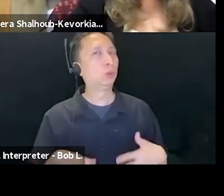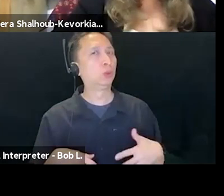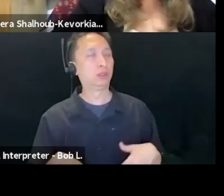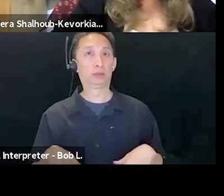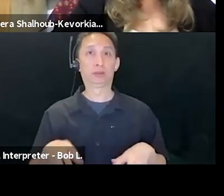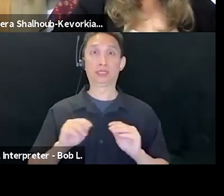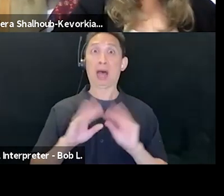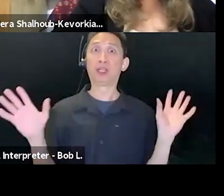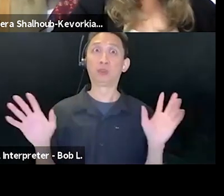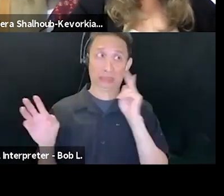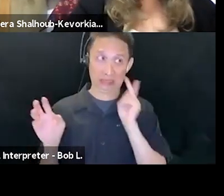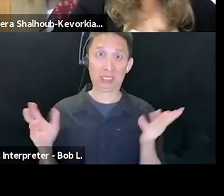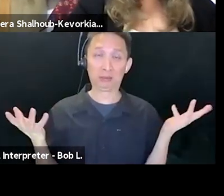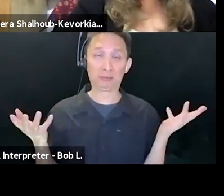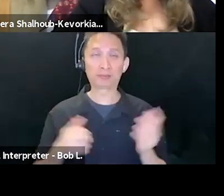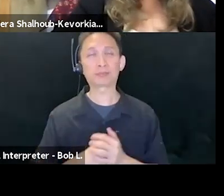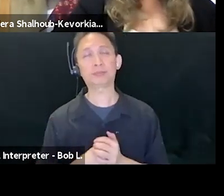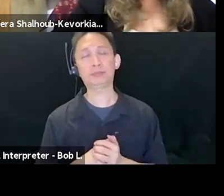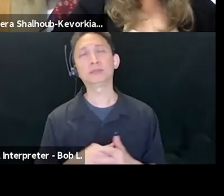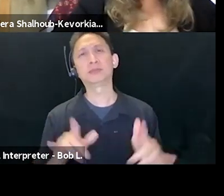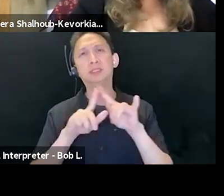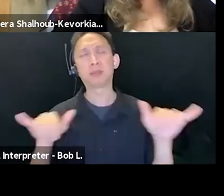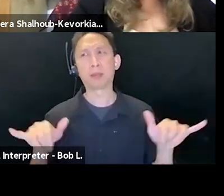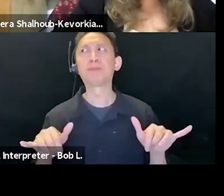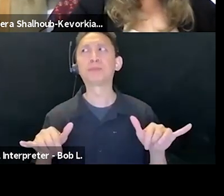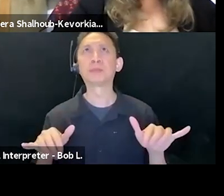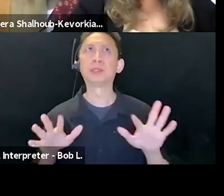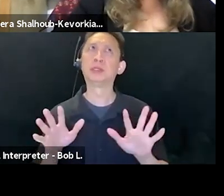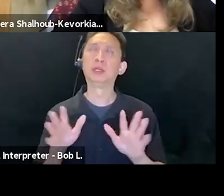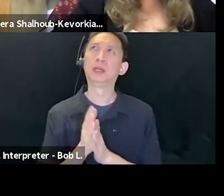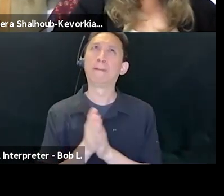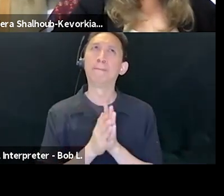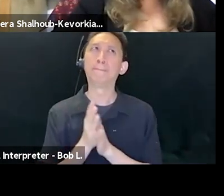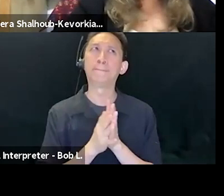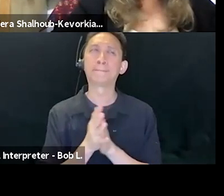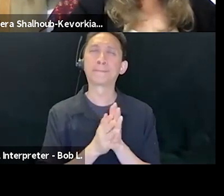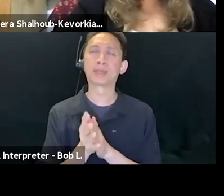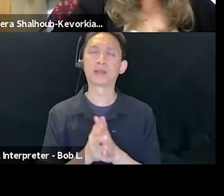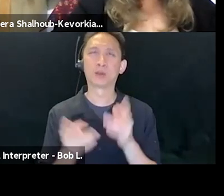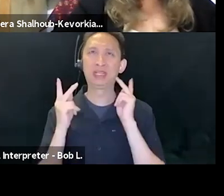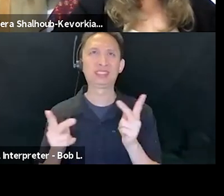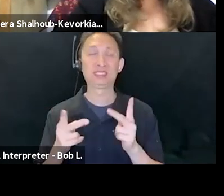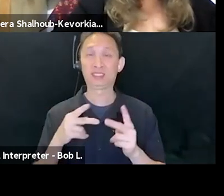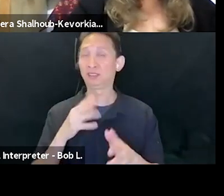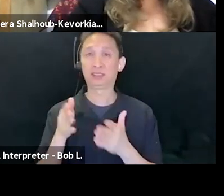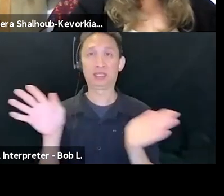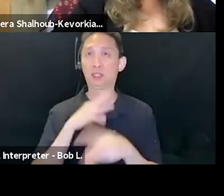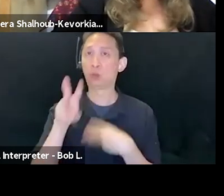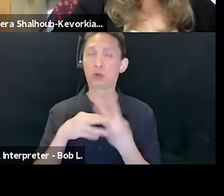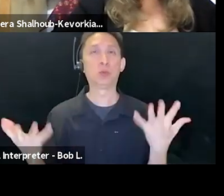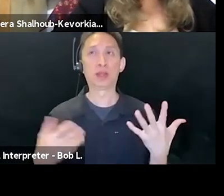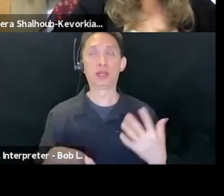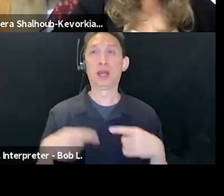There is also, on the other hand, you know, very much there, very much, we can see it all over the place as well, a kind of Palestinian counter